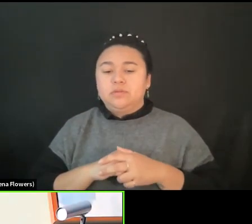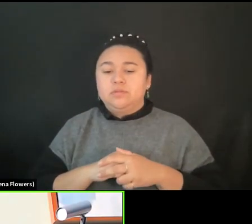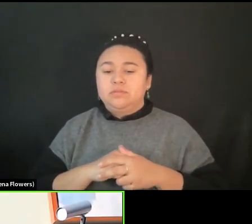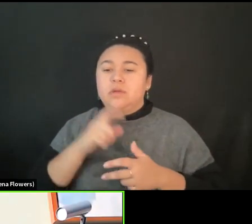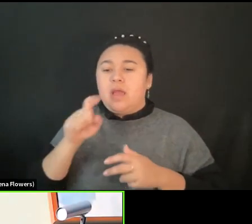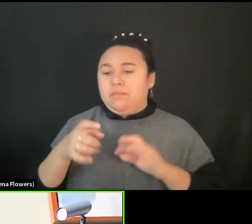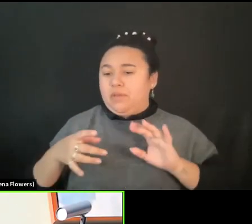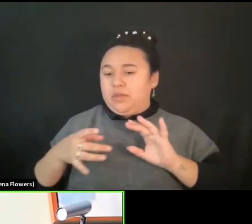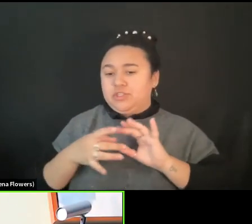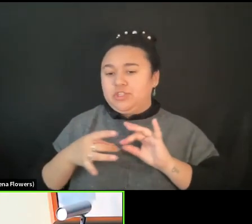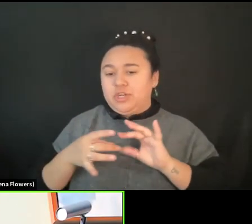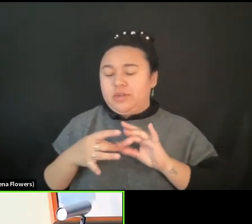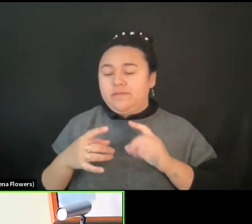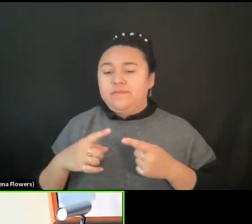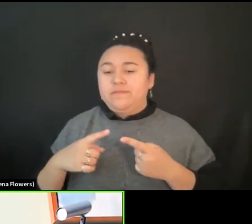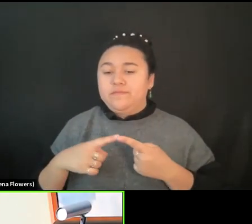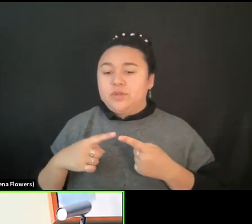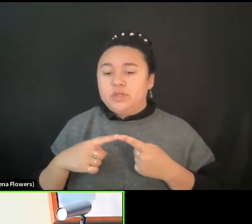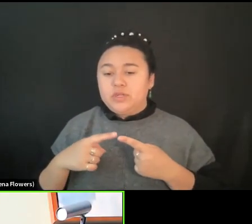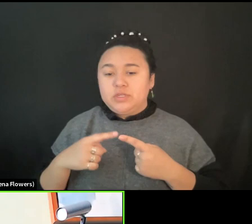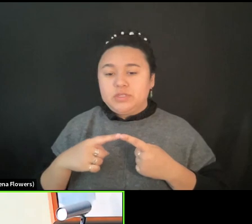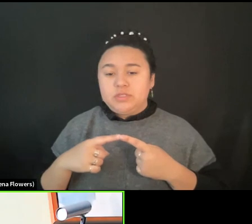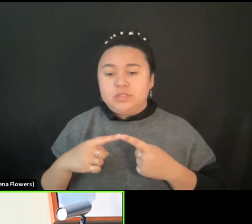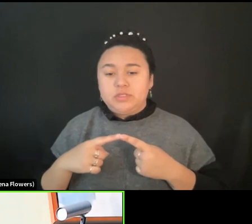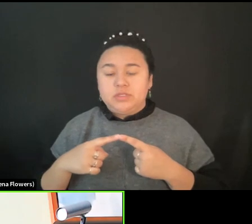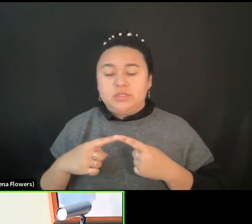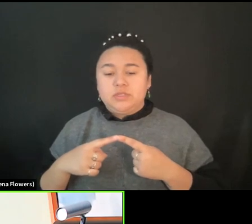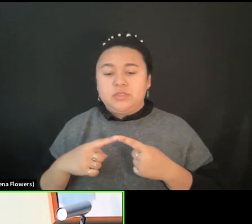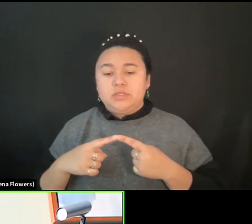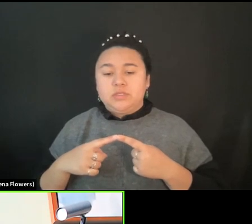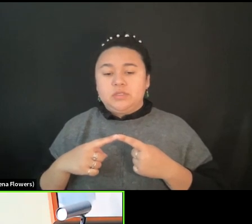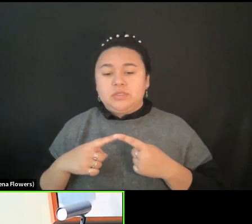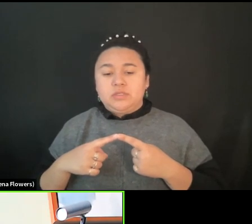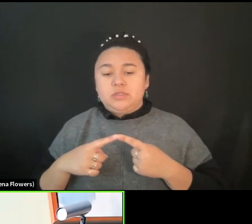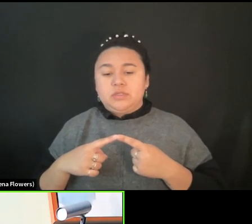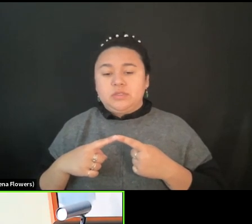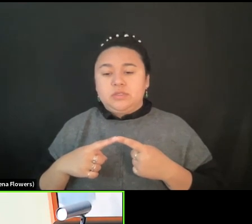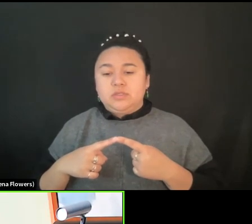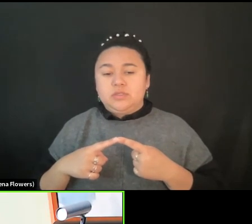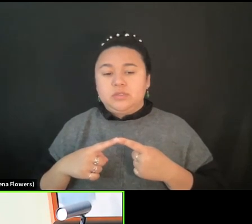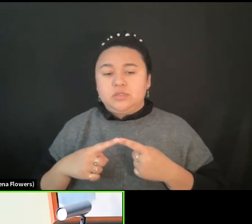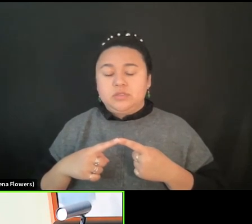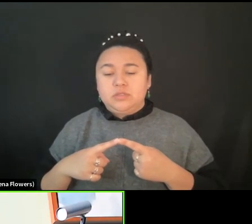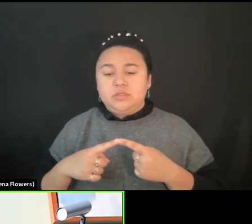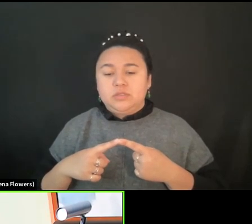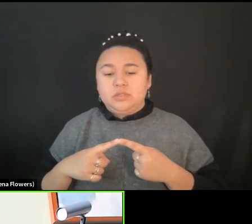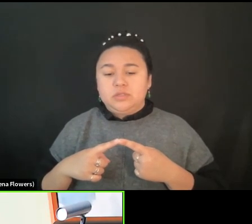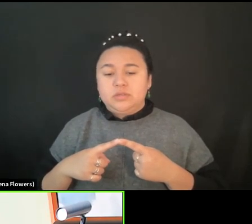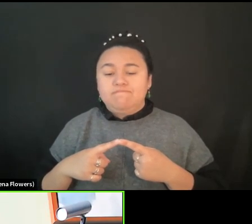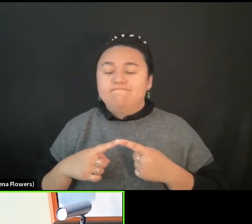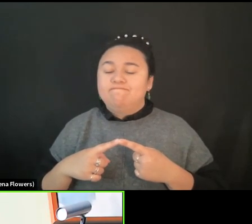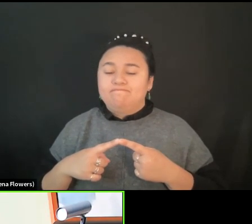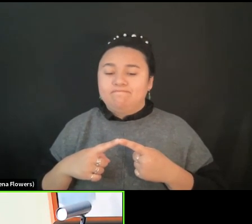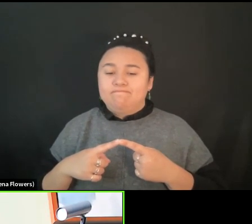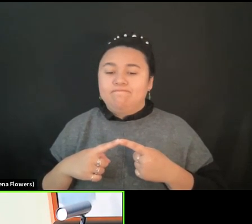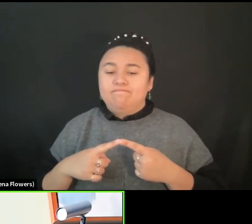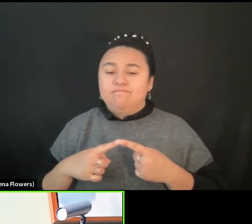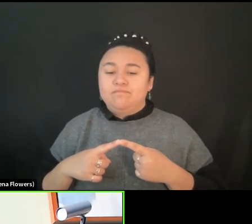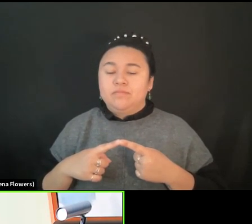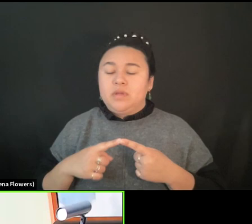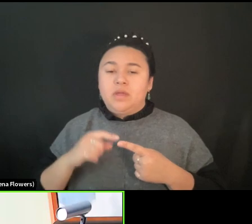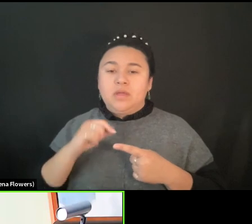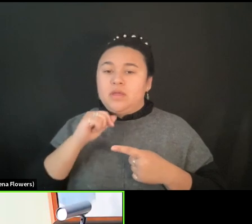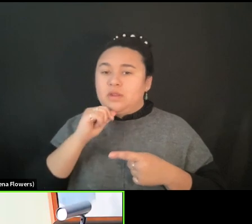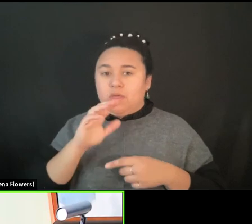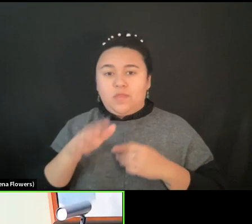share. One is that I want to mention that not the whole history of Iranian theater in the last